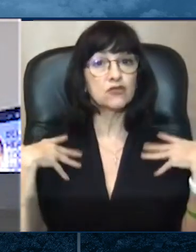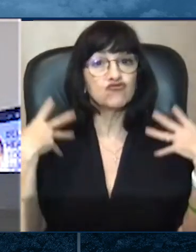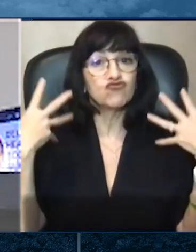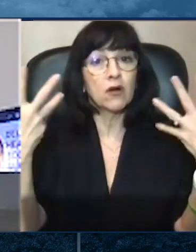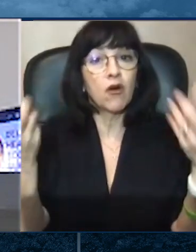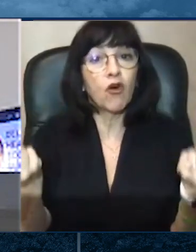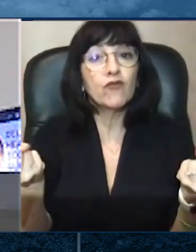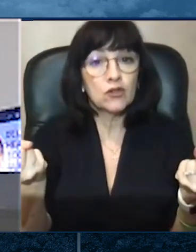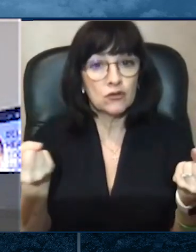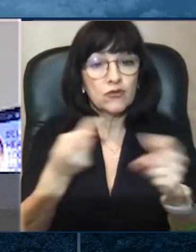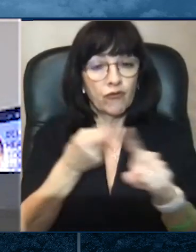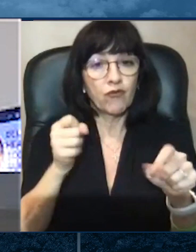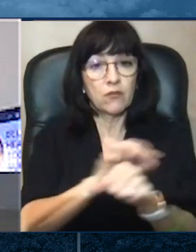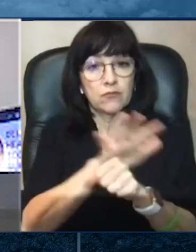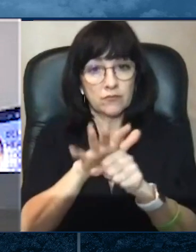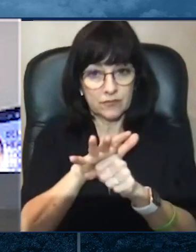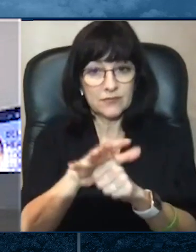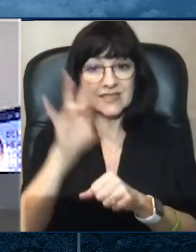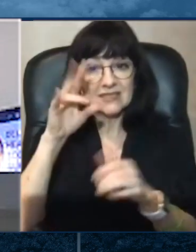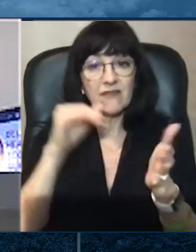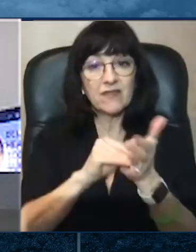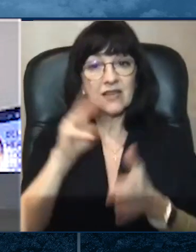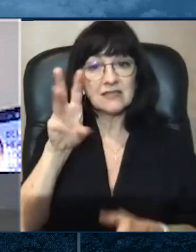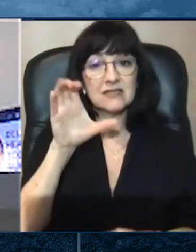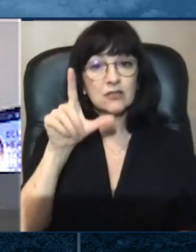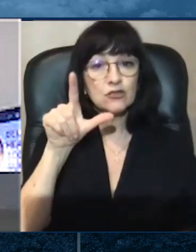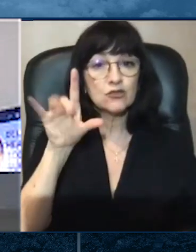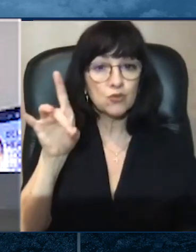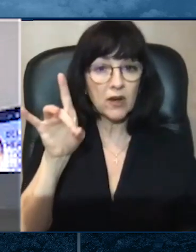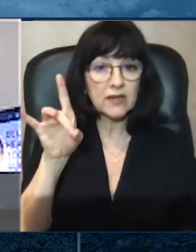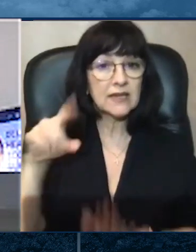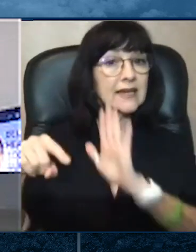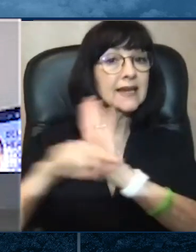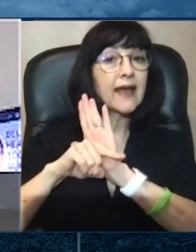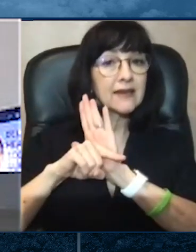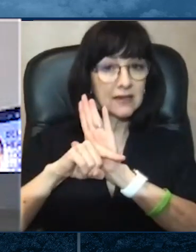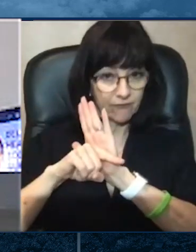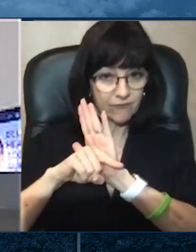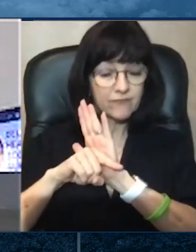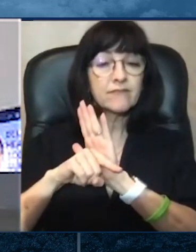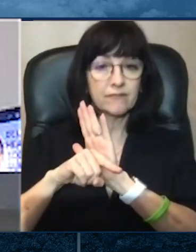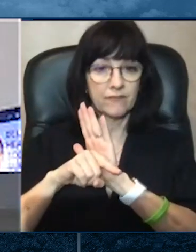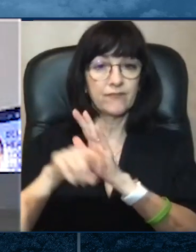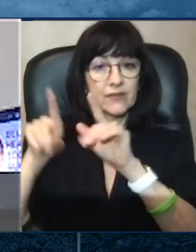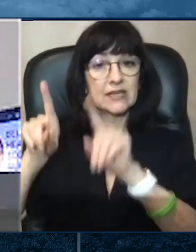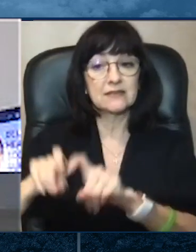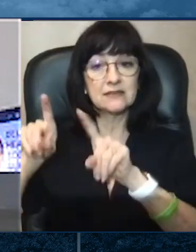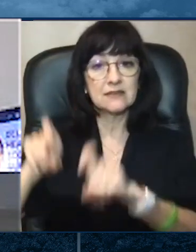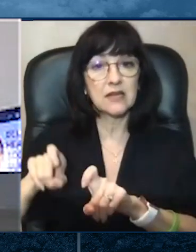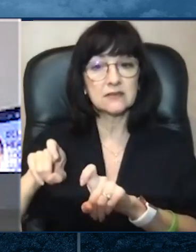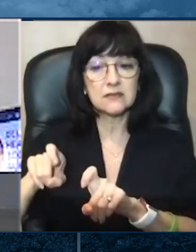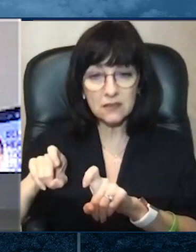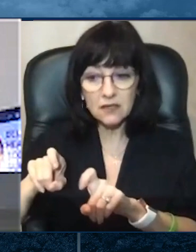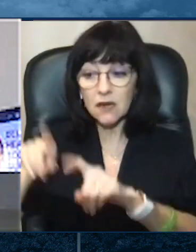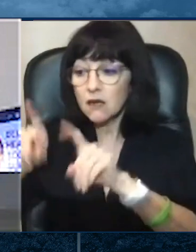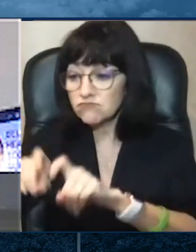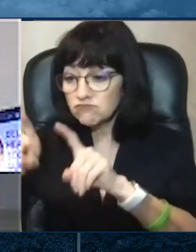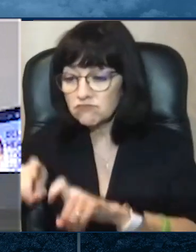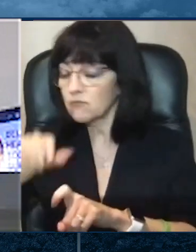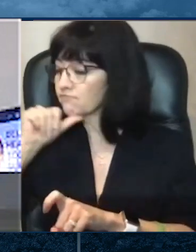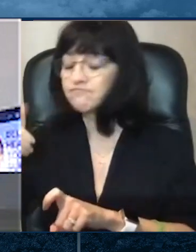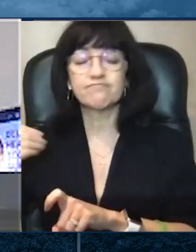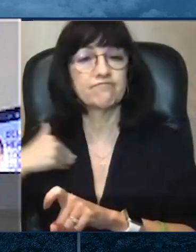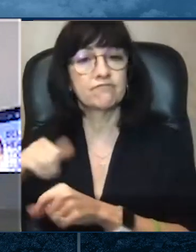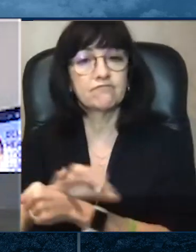,628 negative cases. Because this virus is highly contagious, and